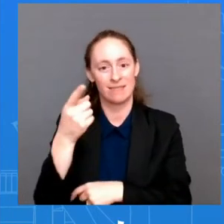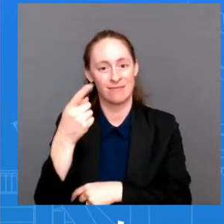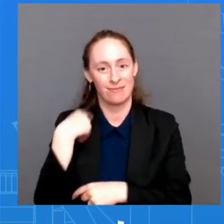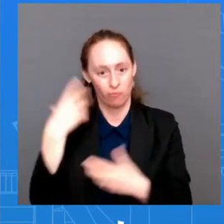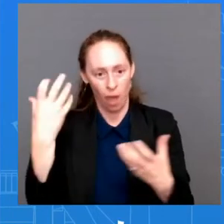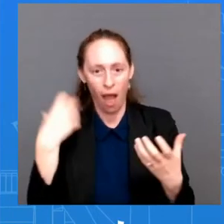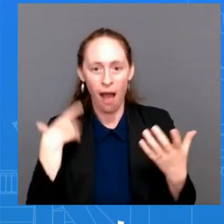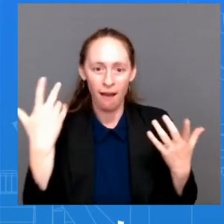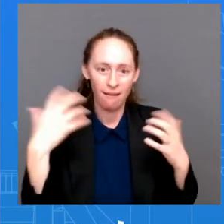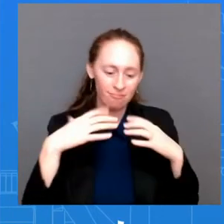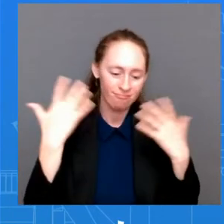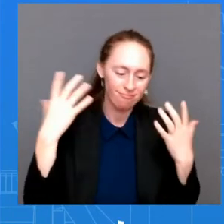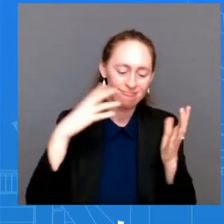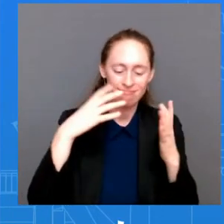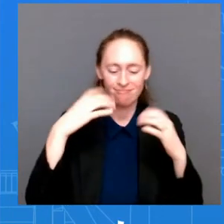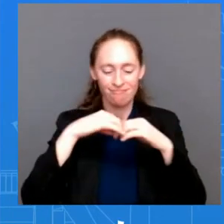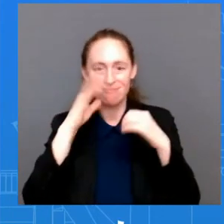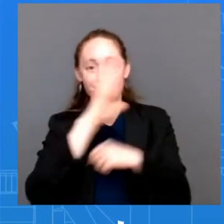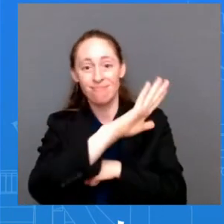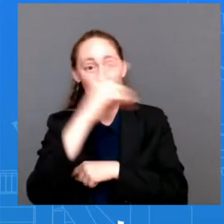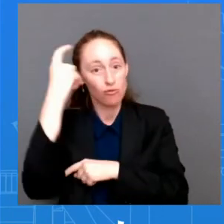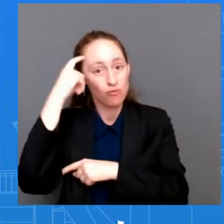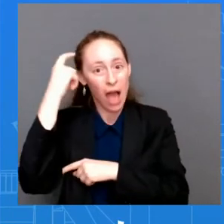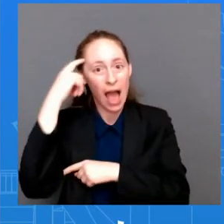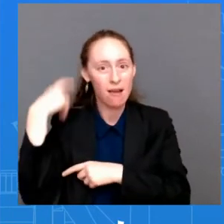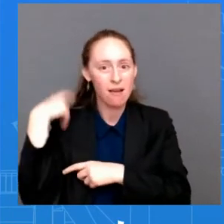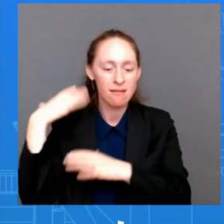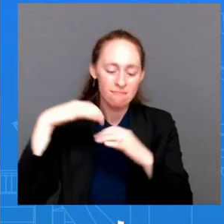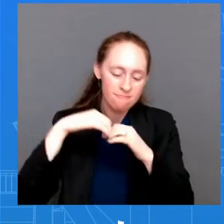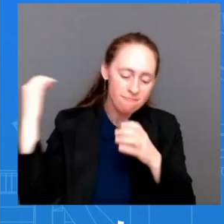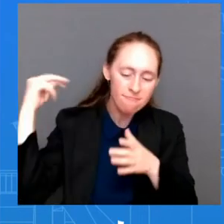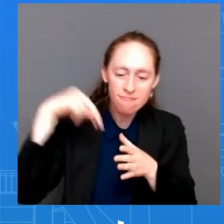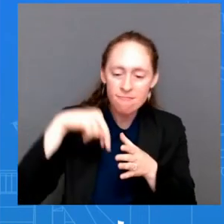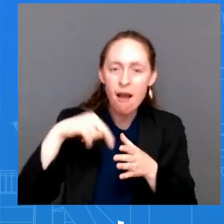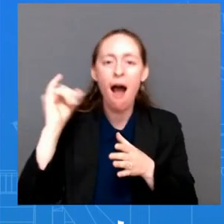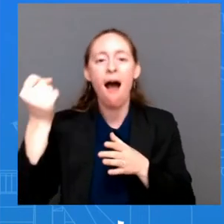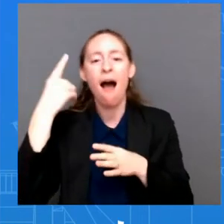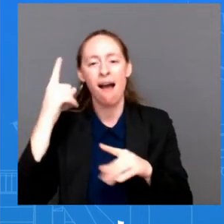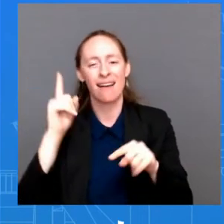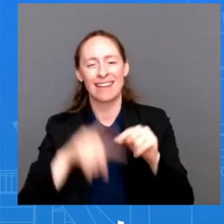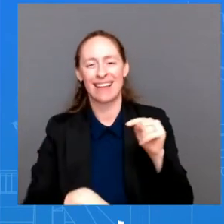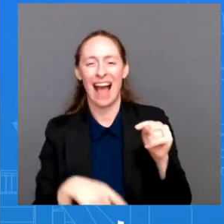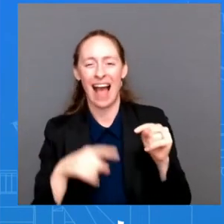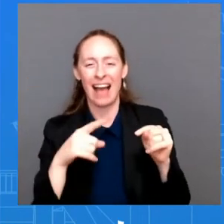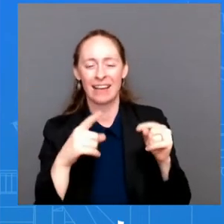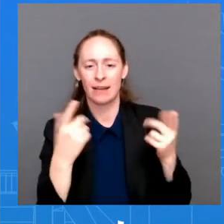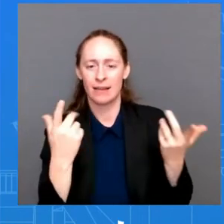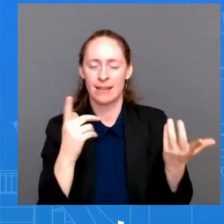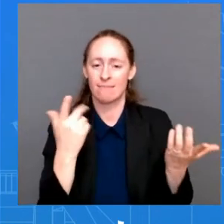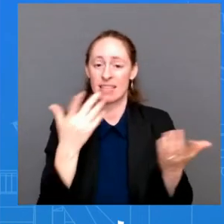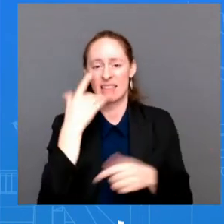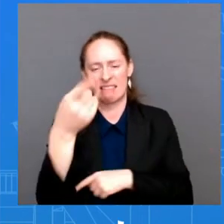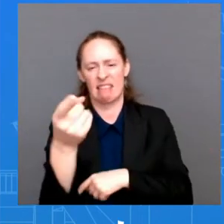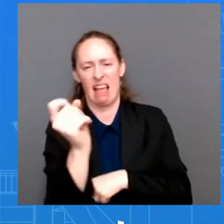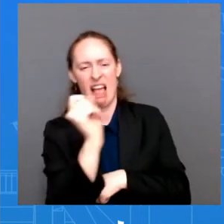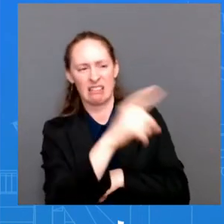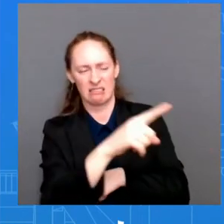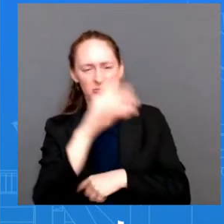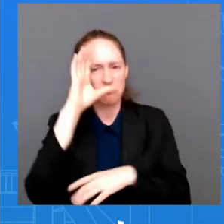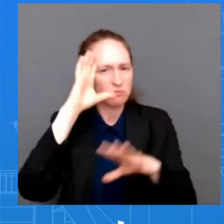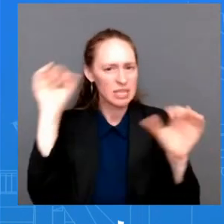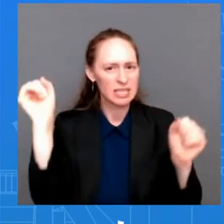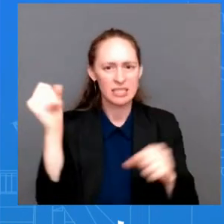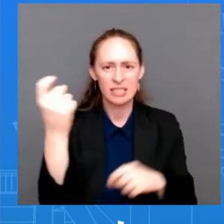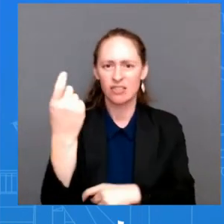I think, again, that's a question better put to President Xi and the PRC and